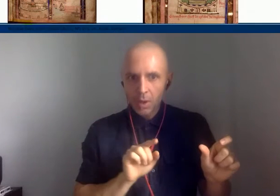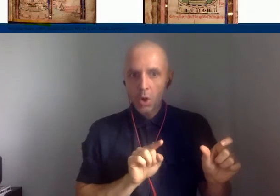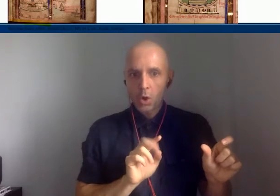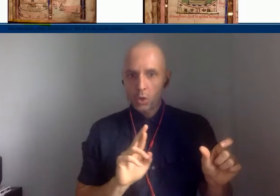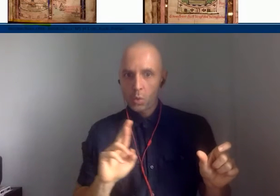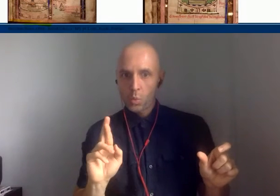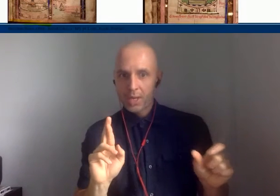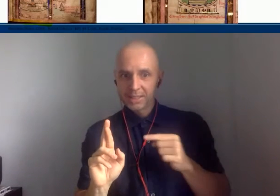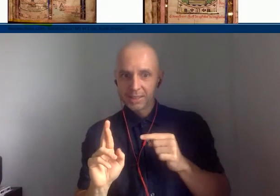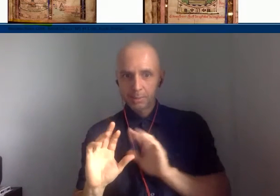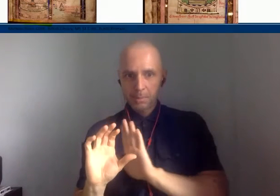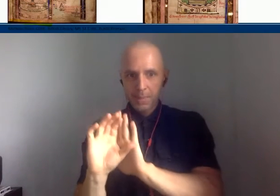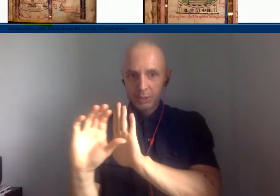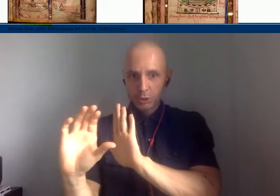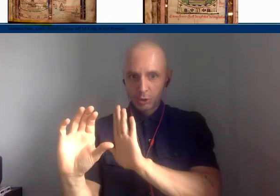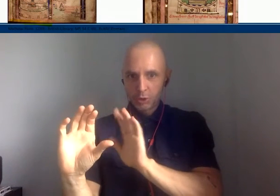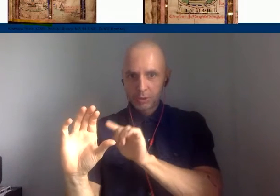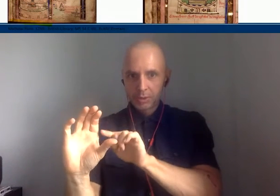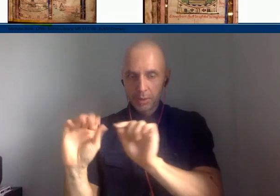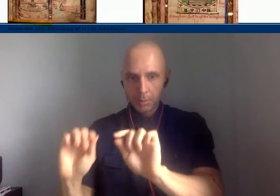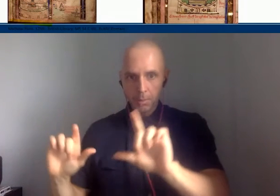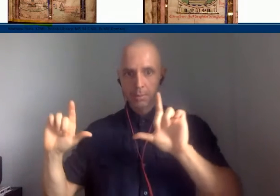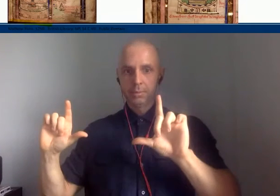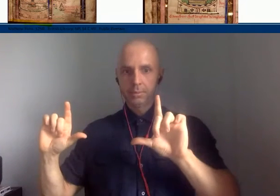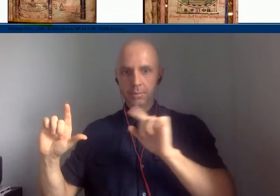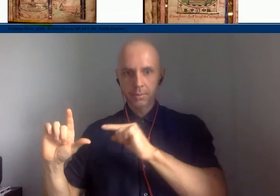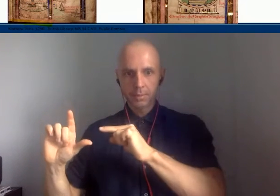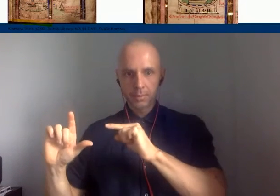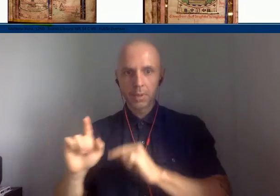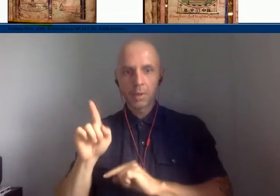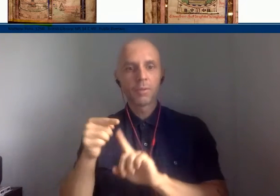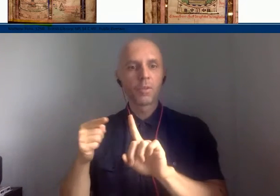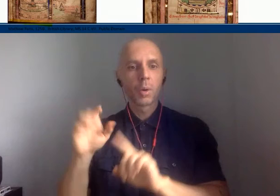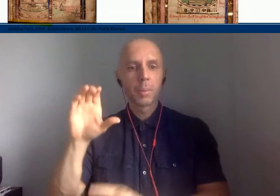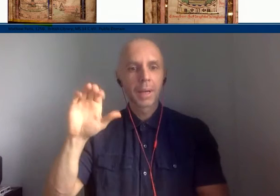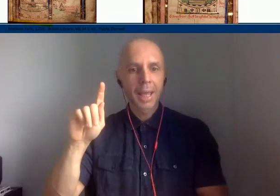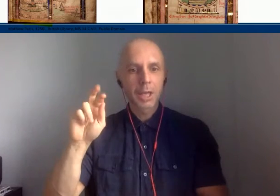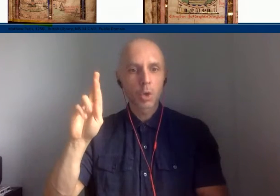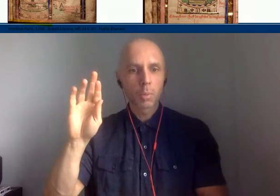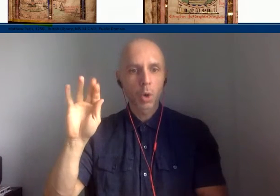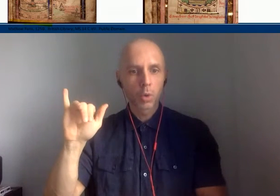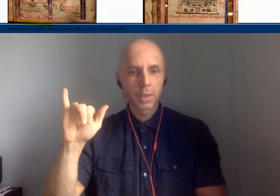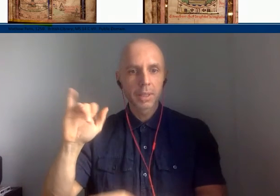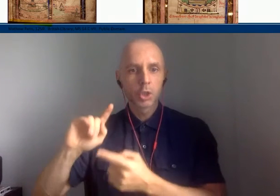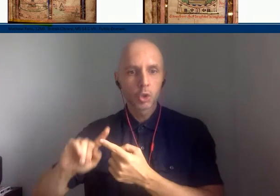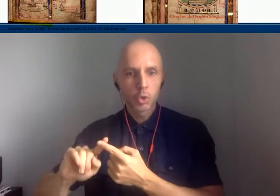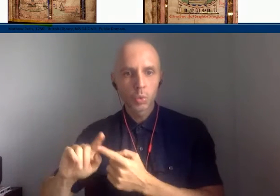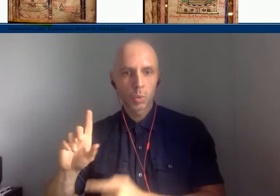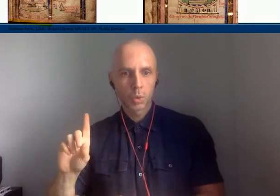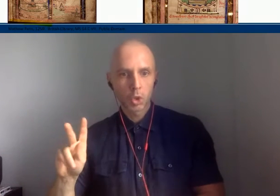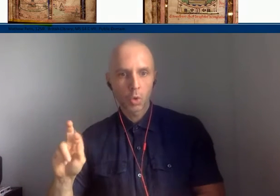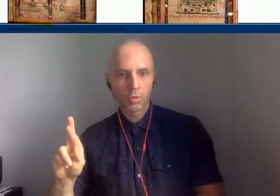of the journey from Canterbury to Dover. So in the bottom left